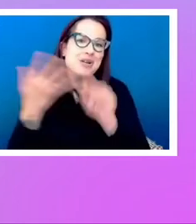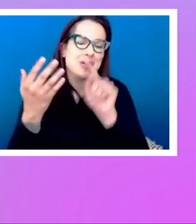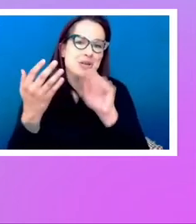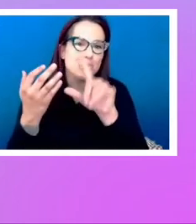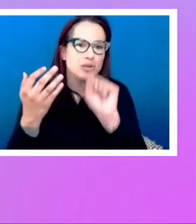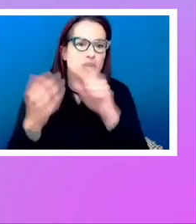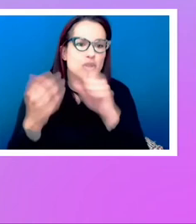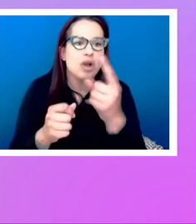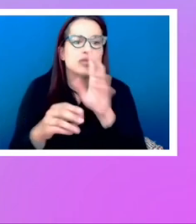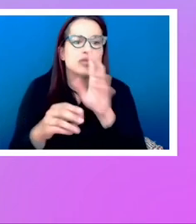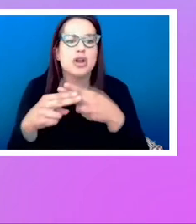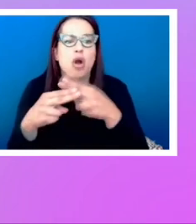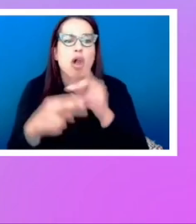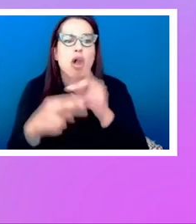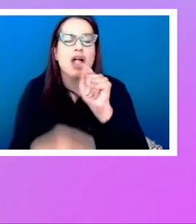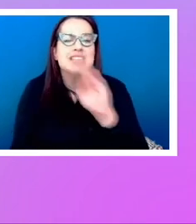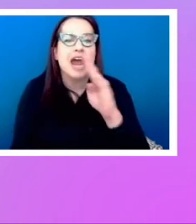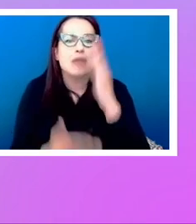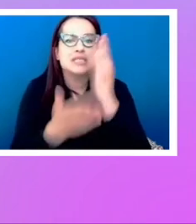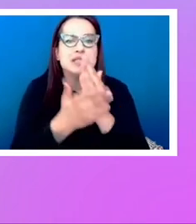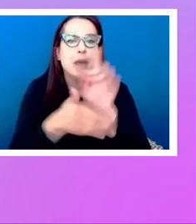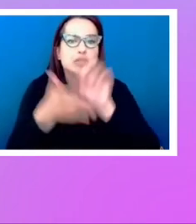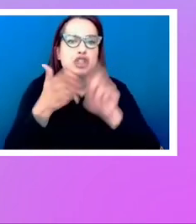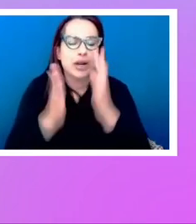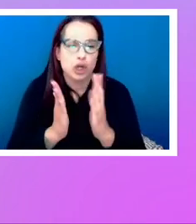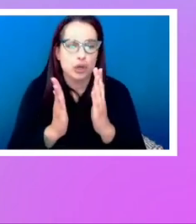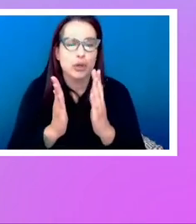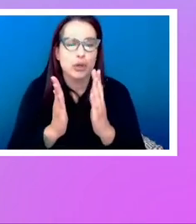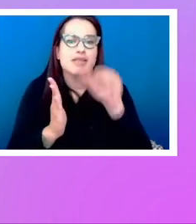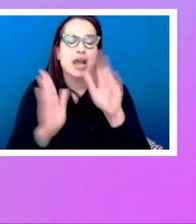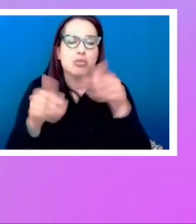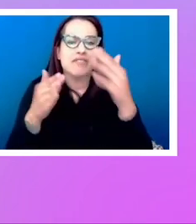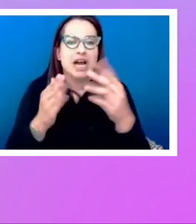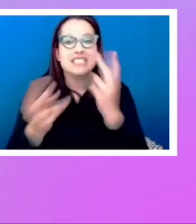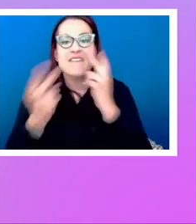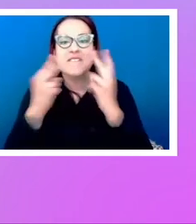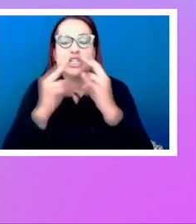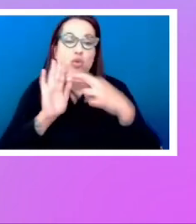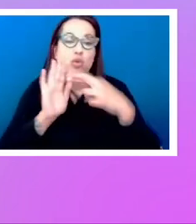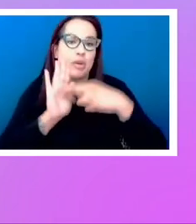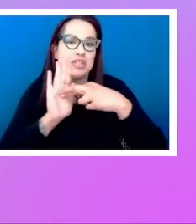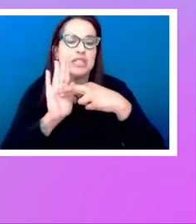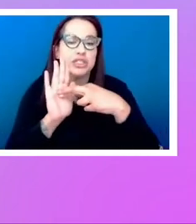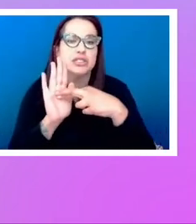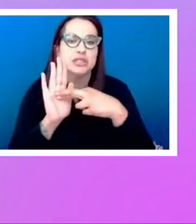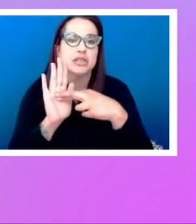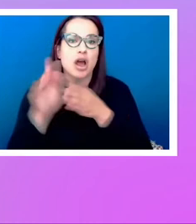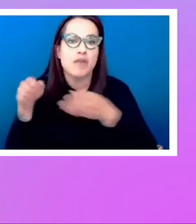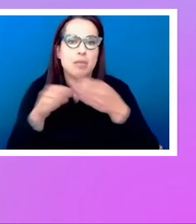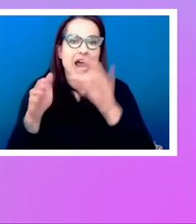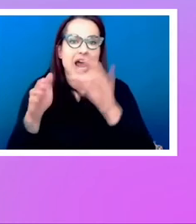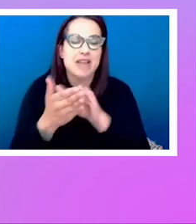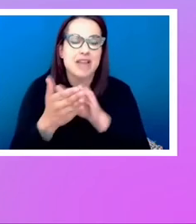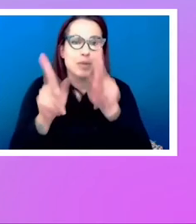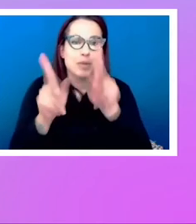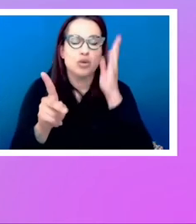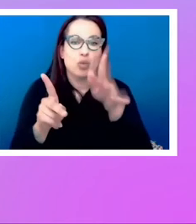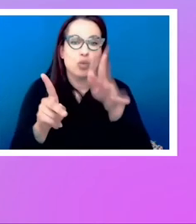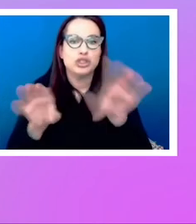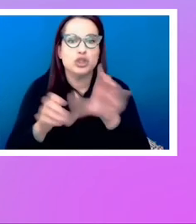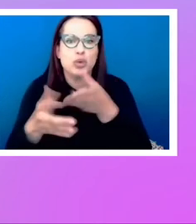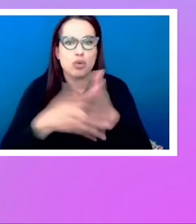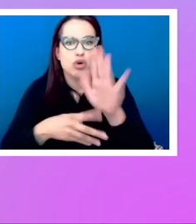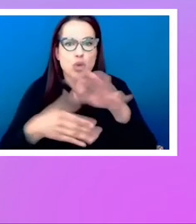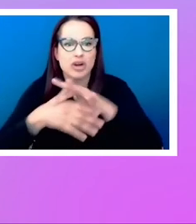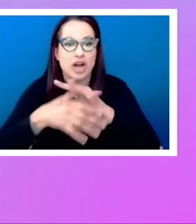checker. And it gives you a visual representation of the path someone will take through your content. So I